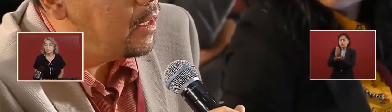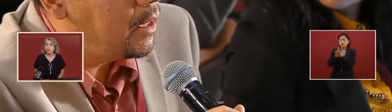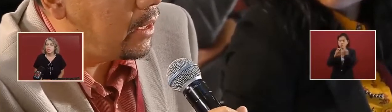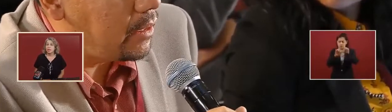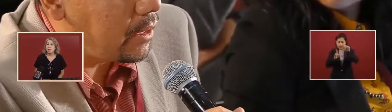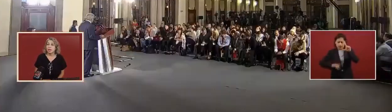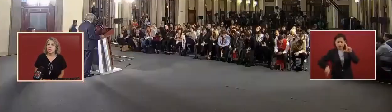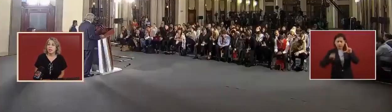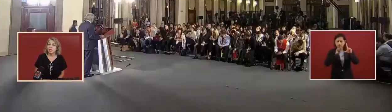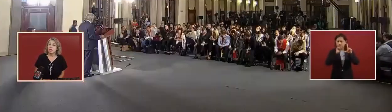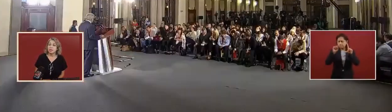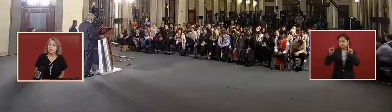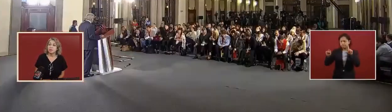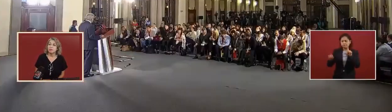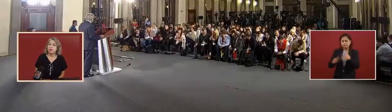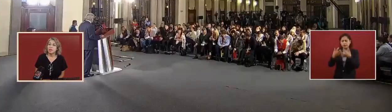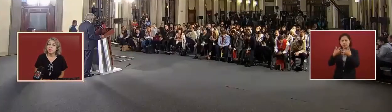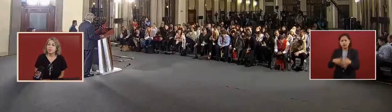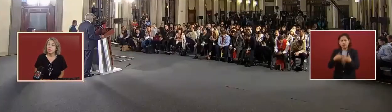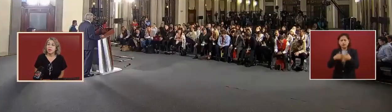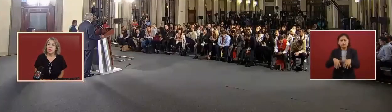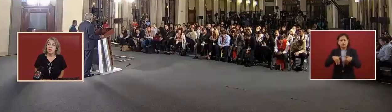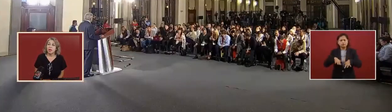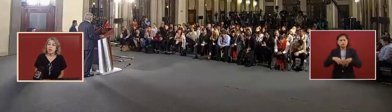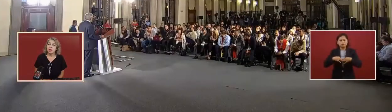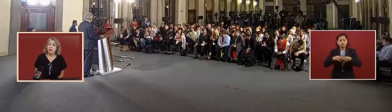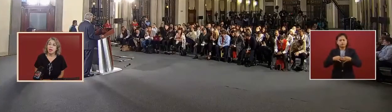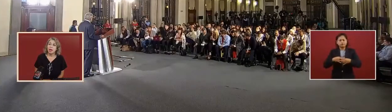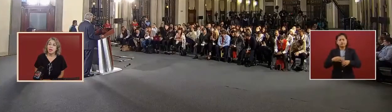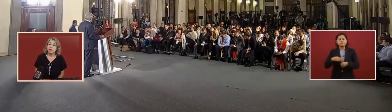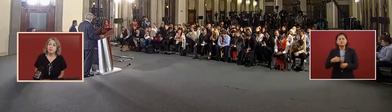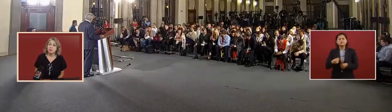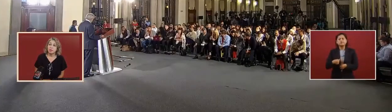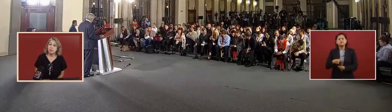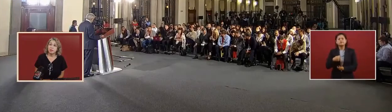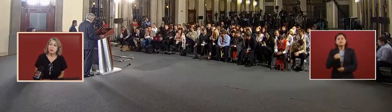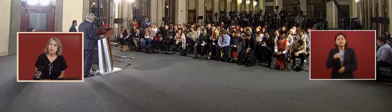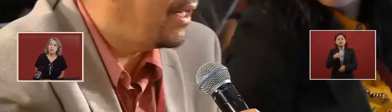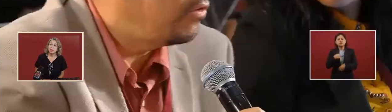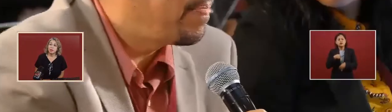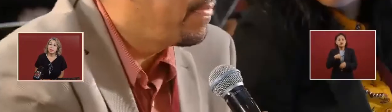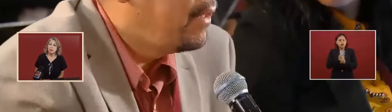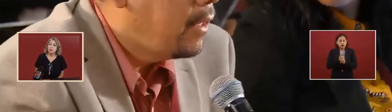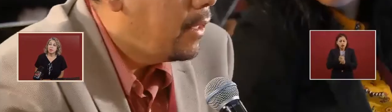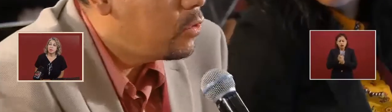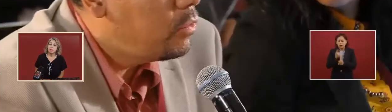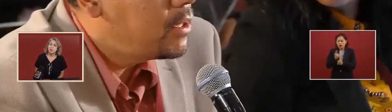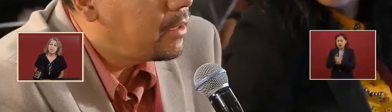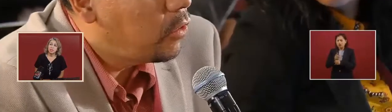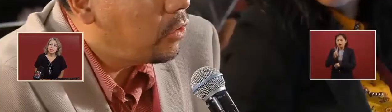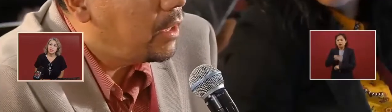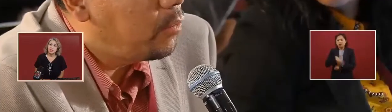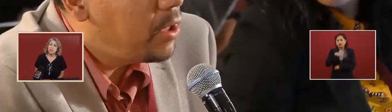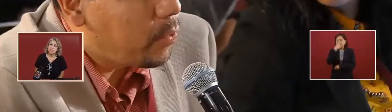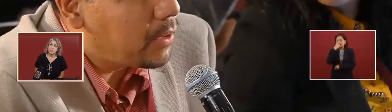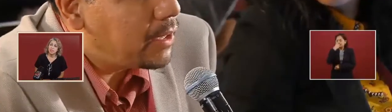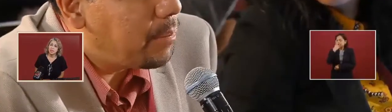follow I have a picture of a desolate area